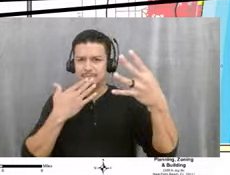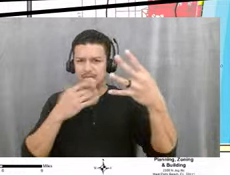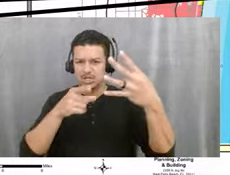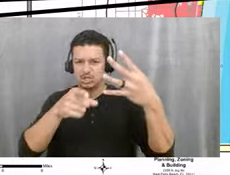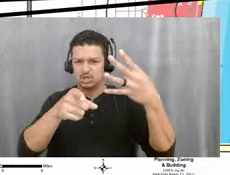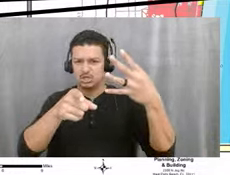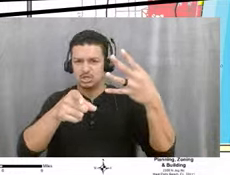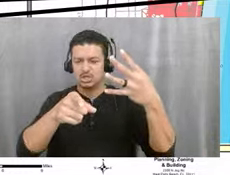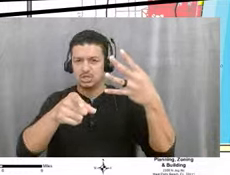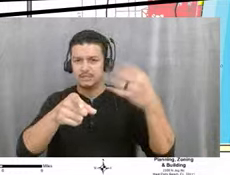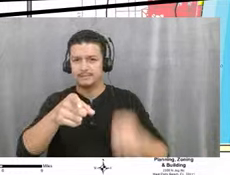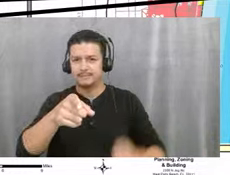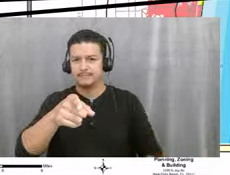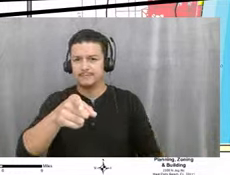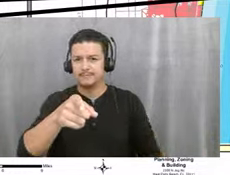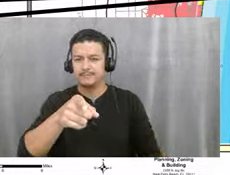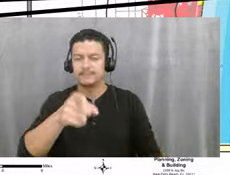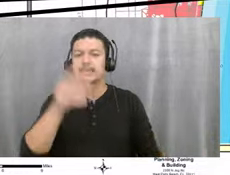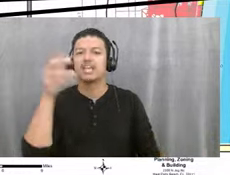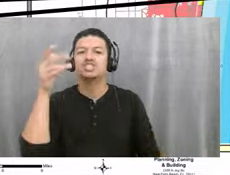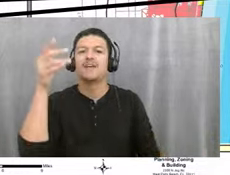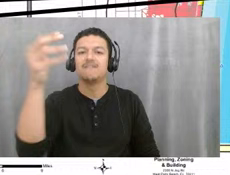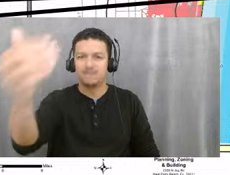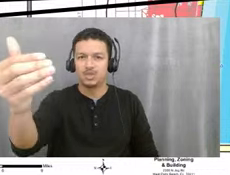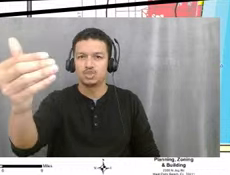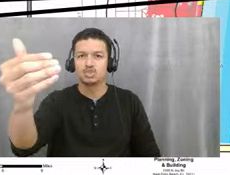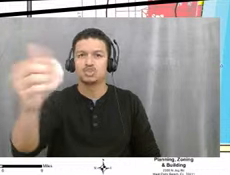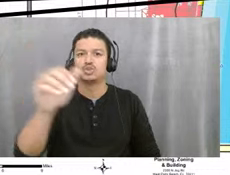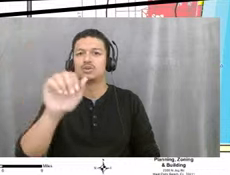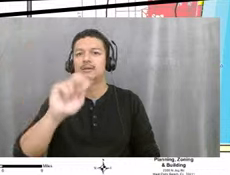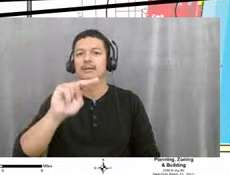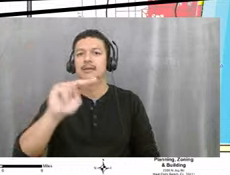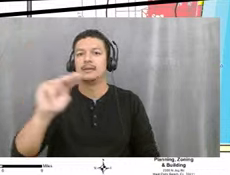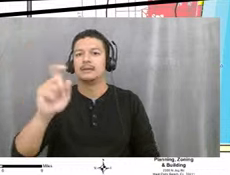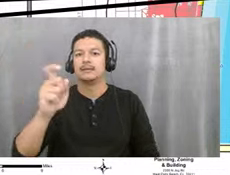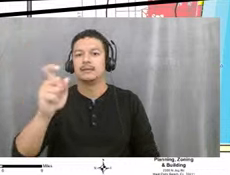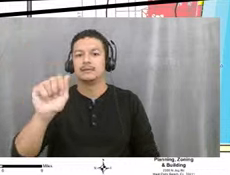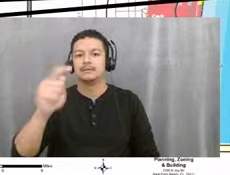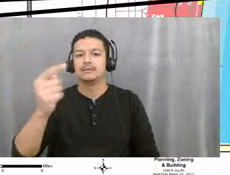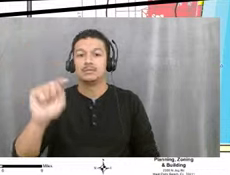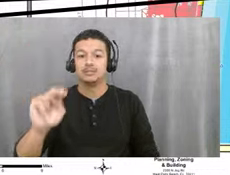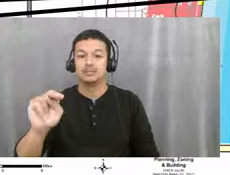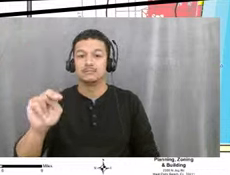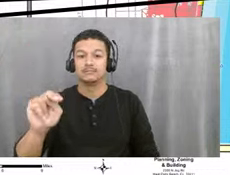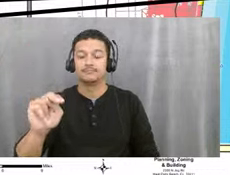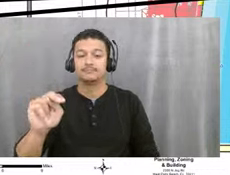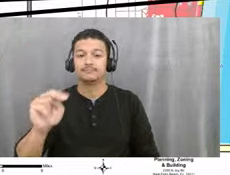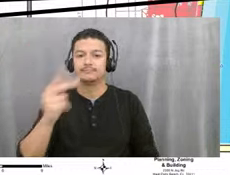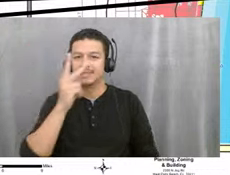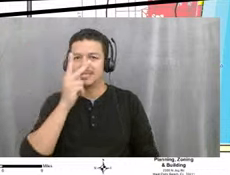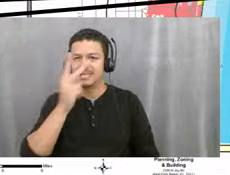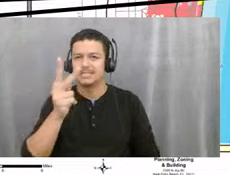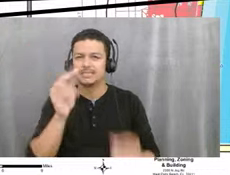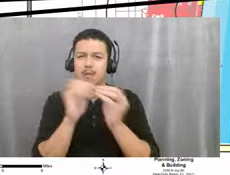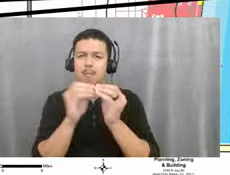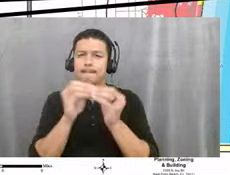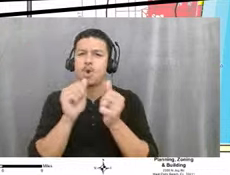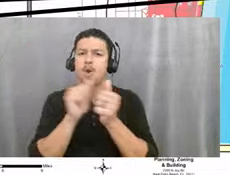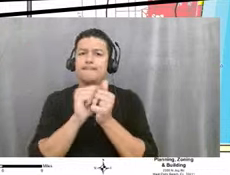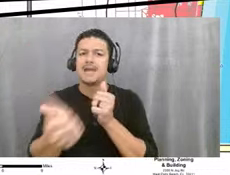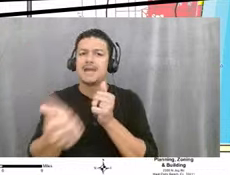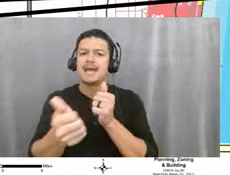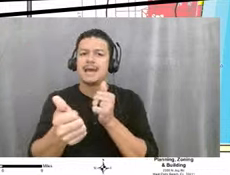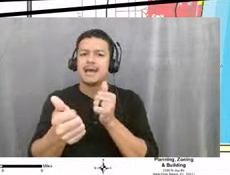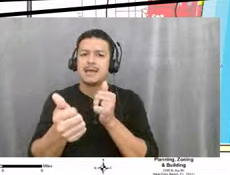uh, future annexation area. You can see that that goes slightly past, um, that is